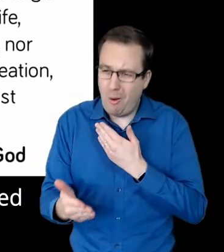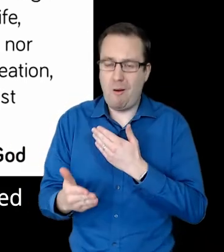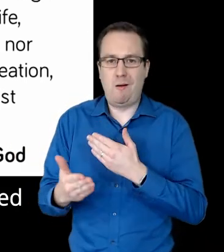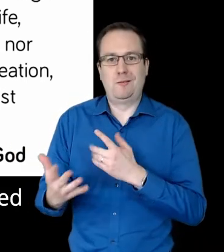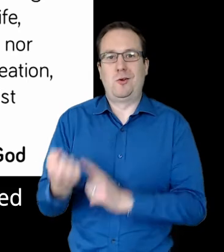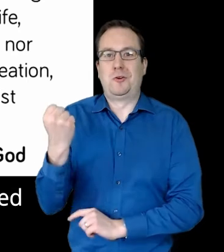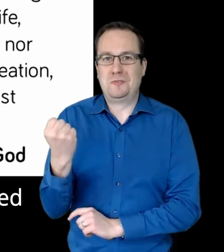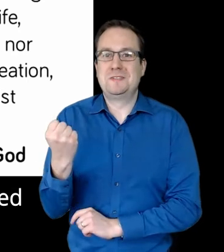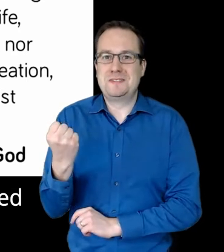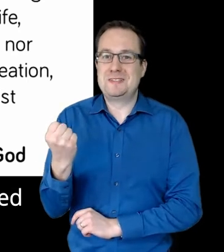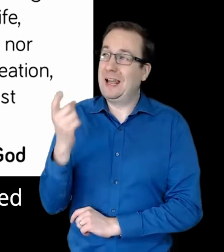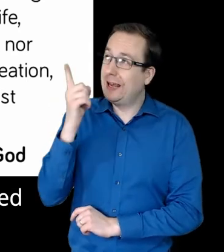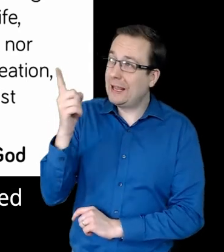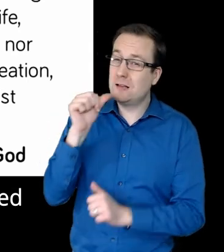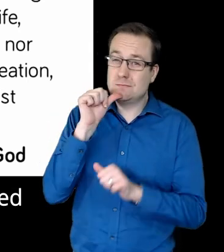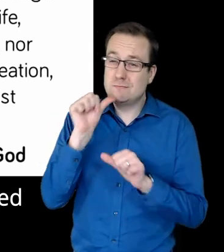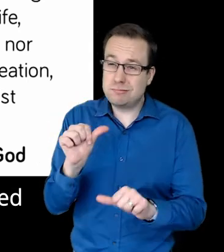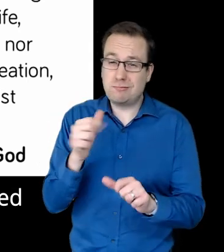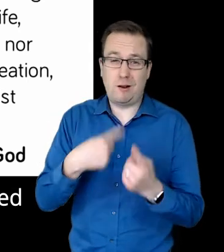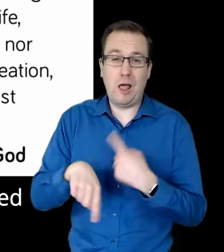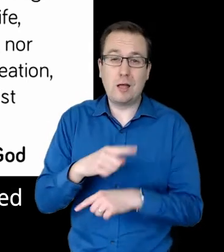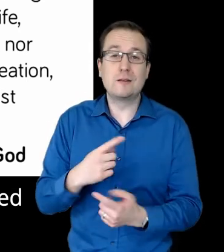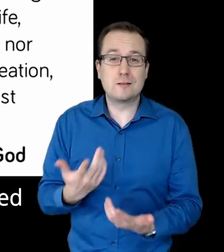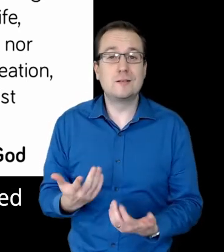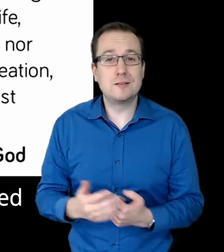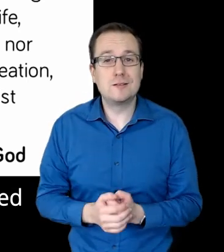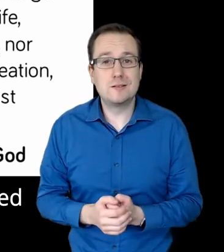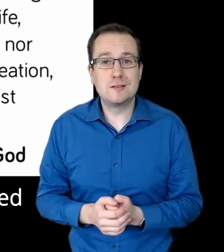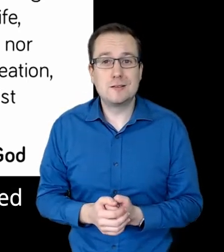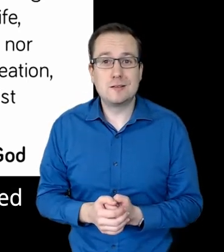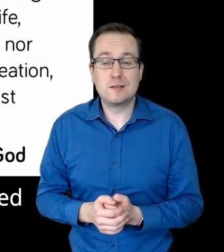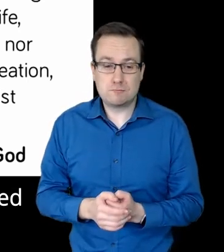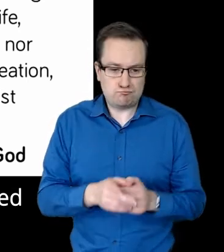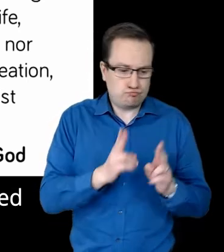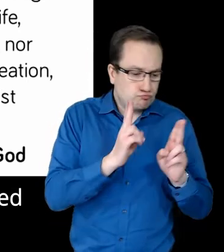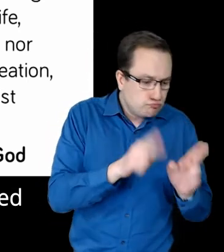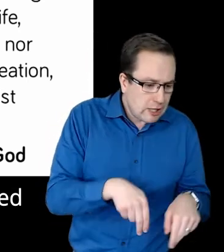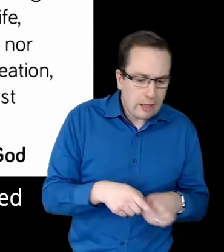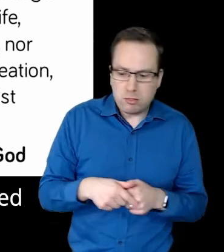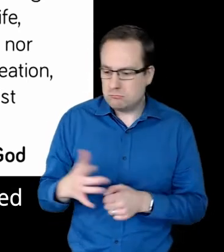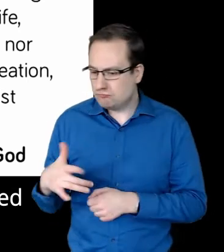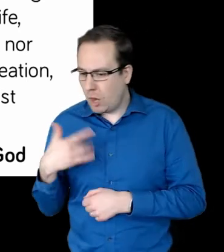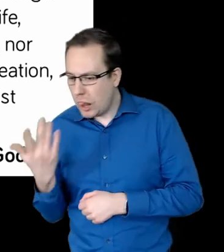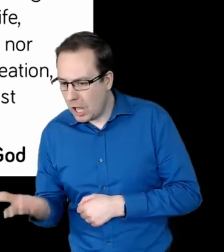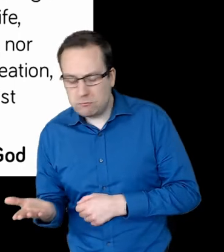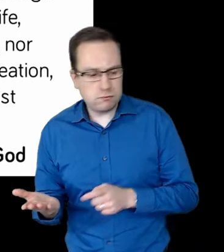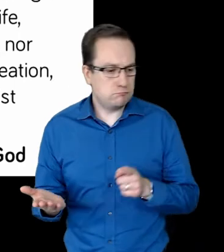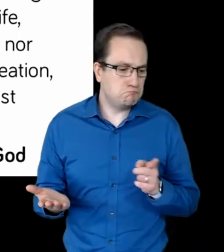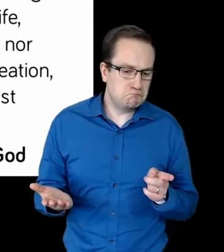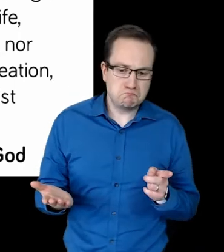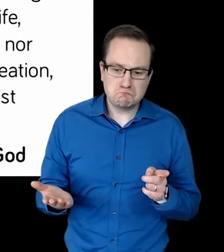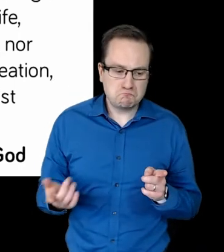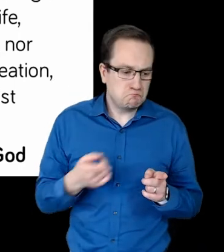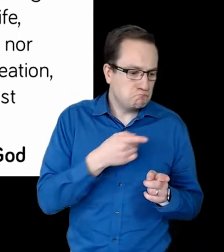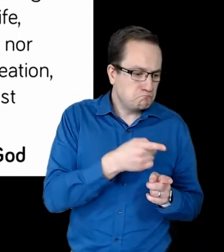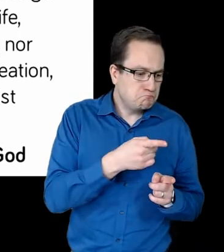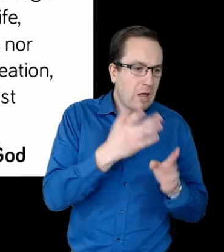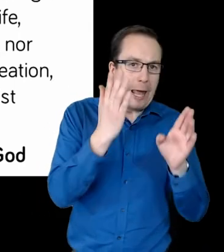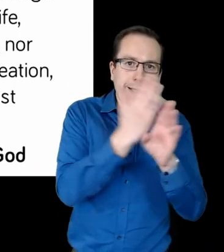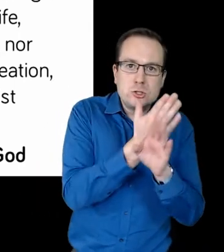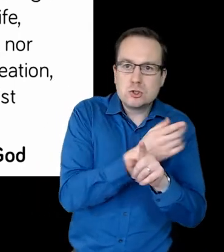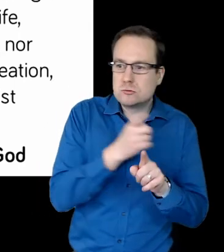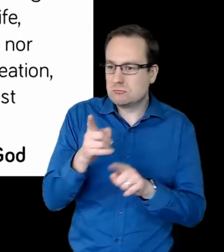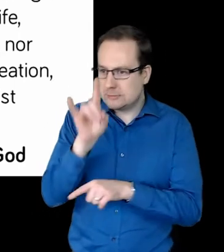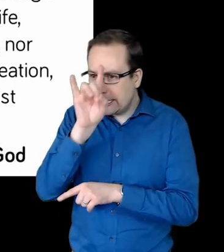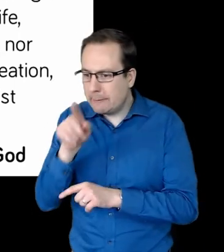who loved us. For I am convinced that neither death nor life. Neither angels